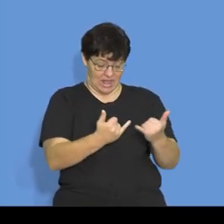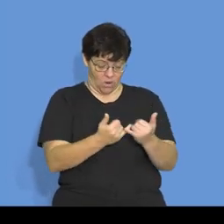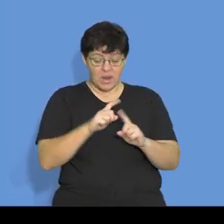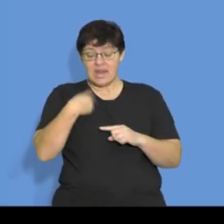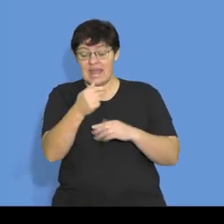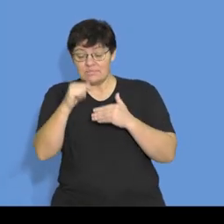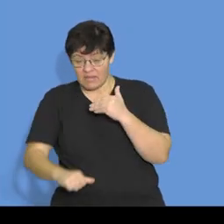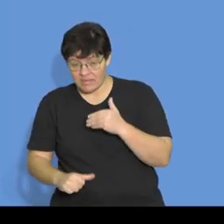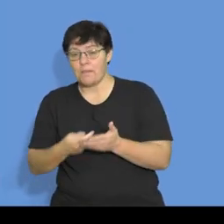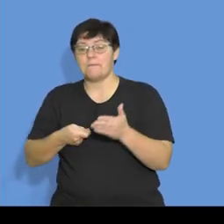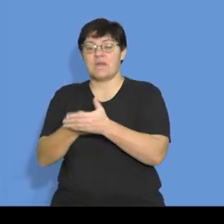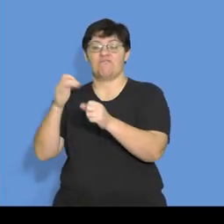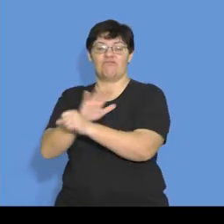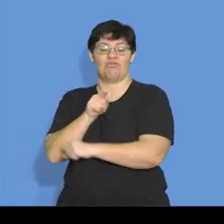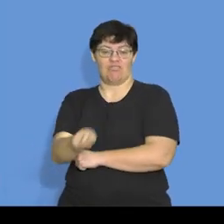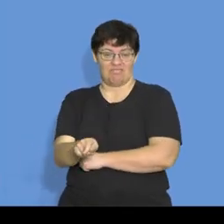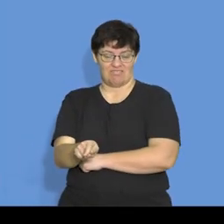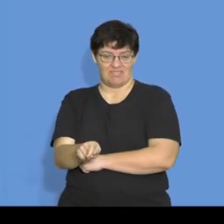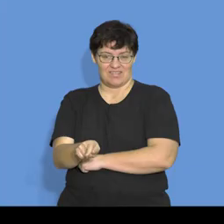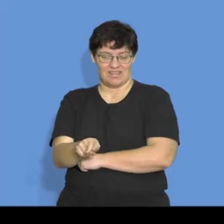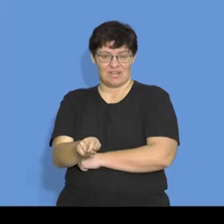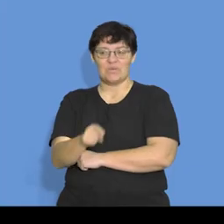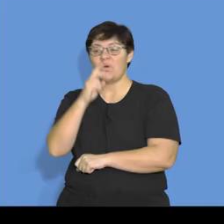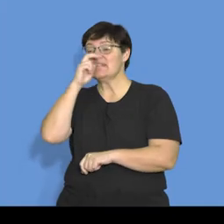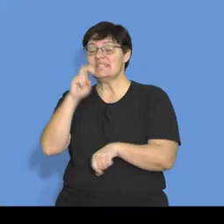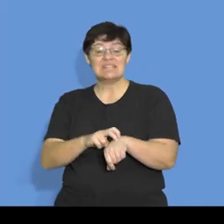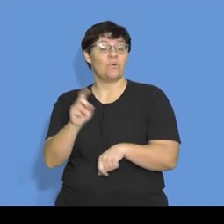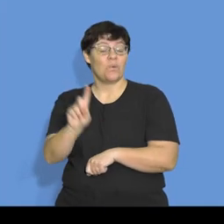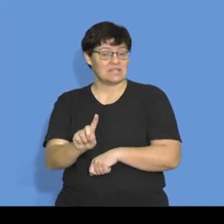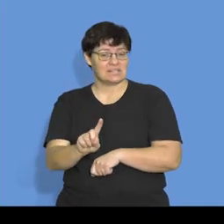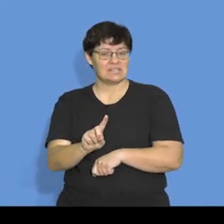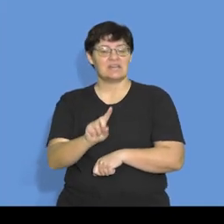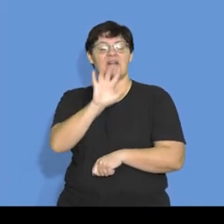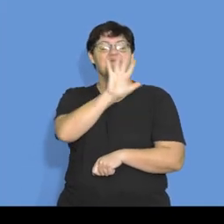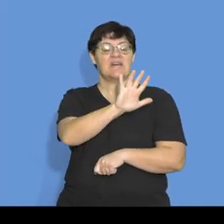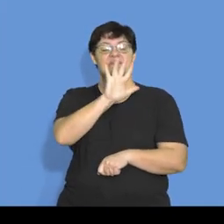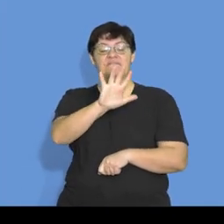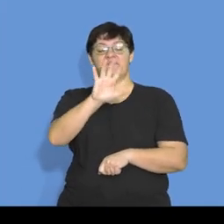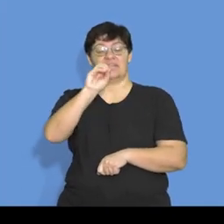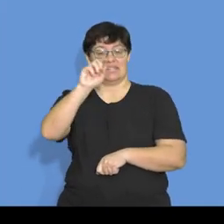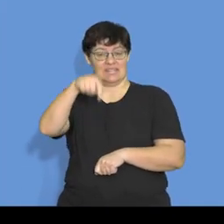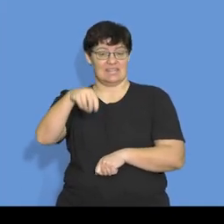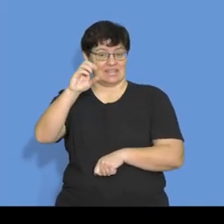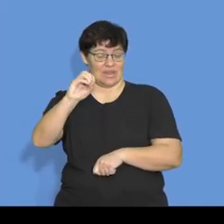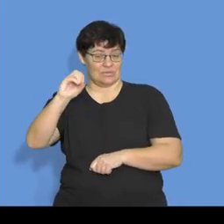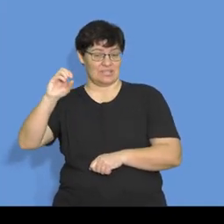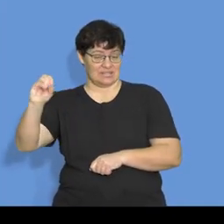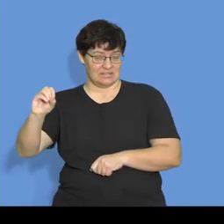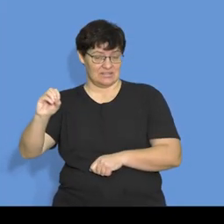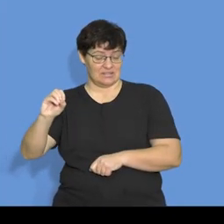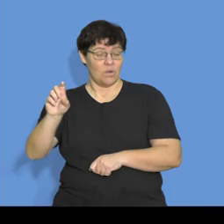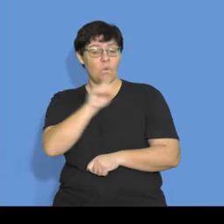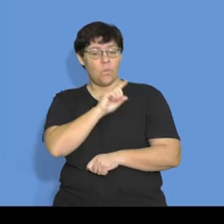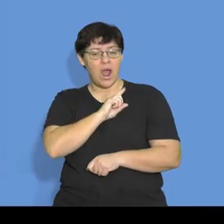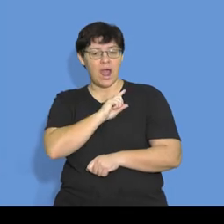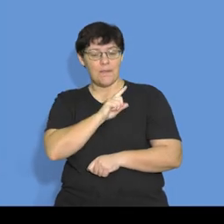see that you will now need to work on the $550,000, because what you bought